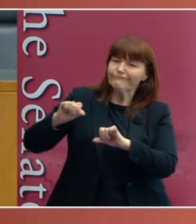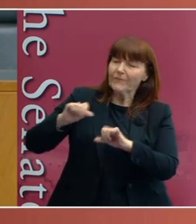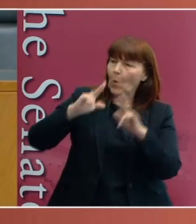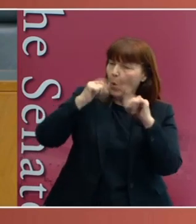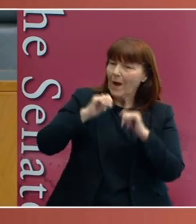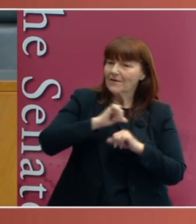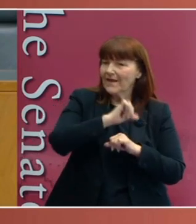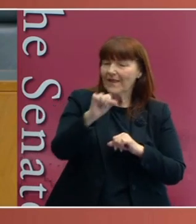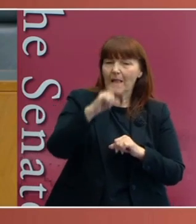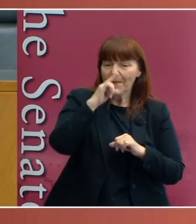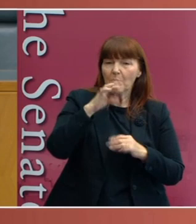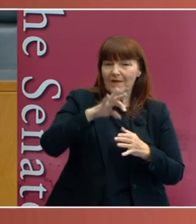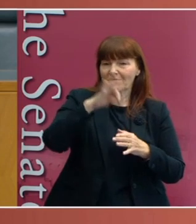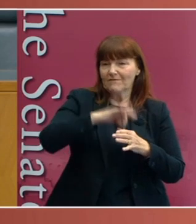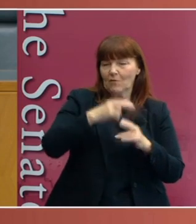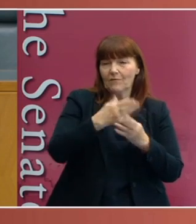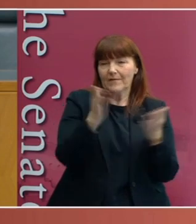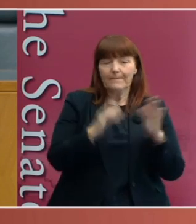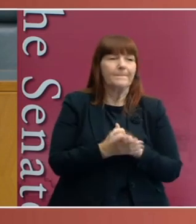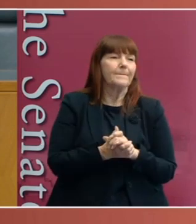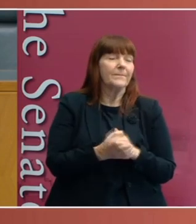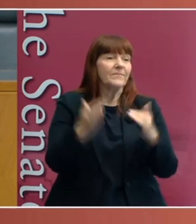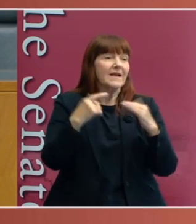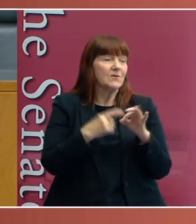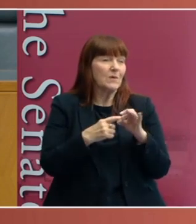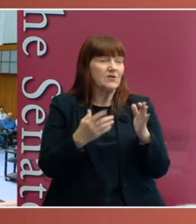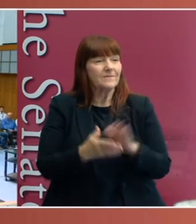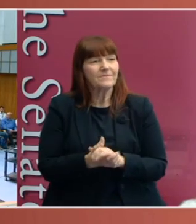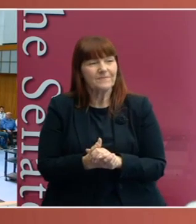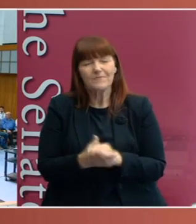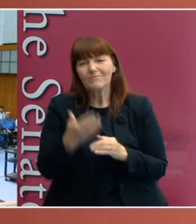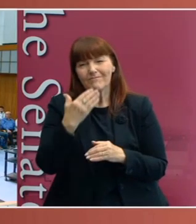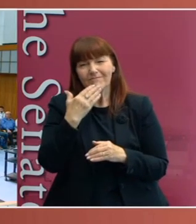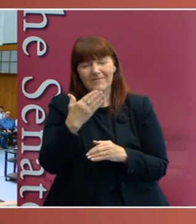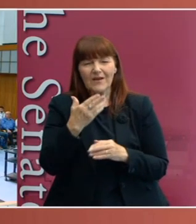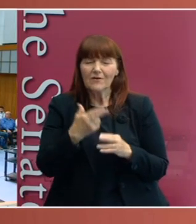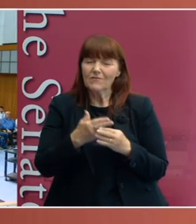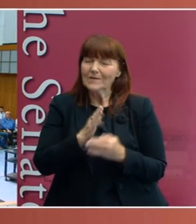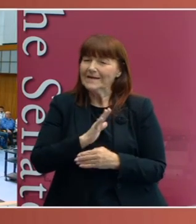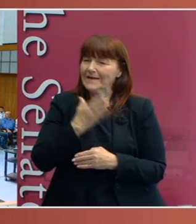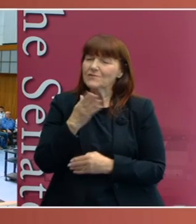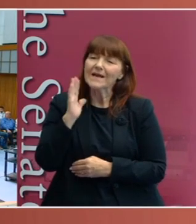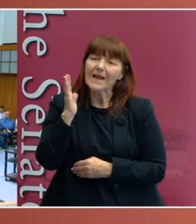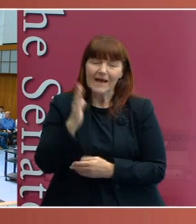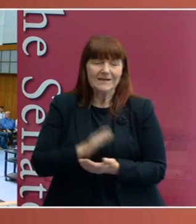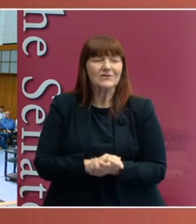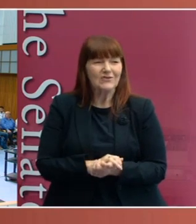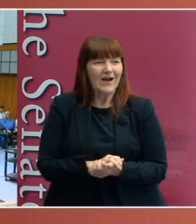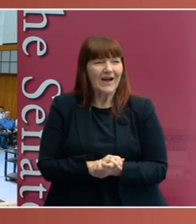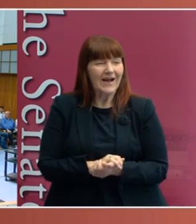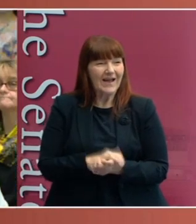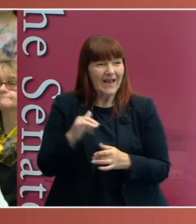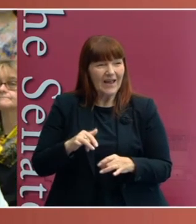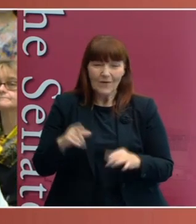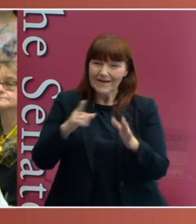people who elect them. OK, next question. Thank you very much for that interesting lecture. Here we are in the Australian